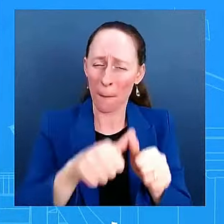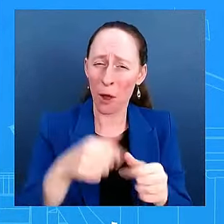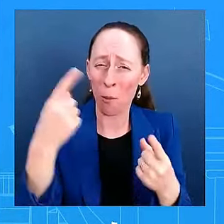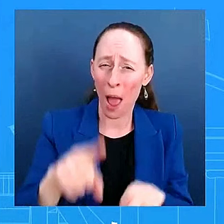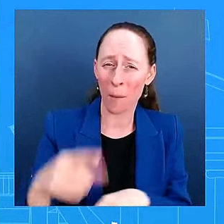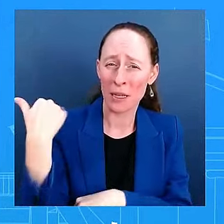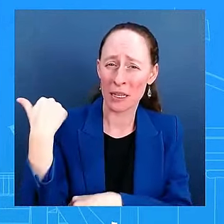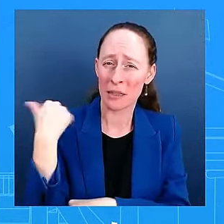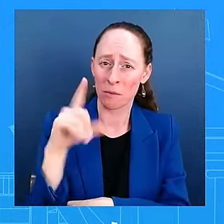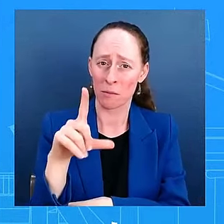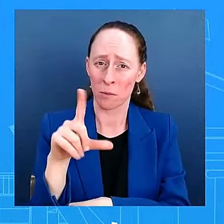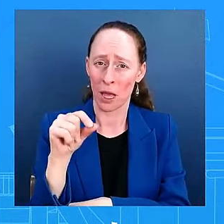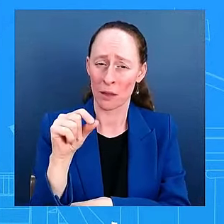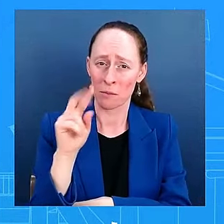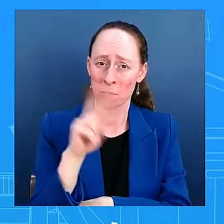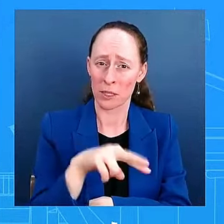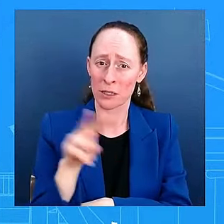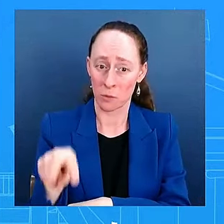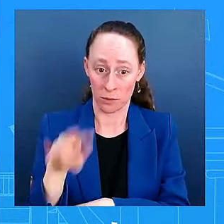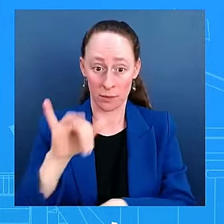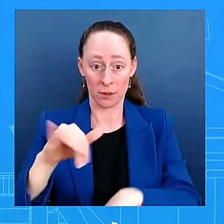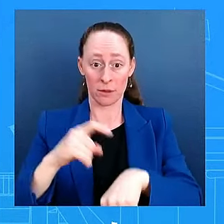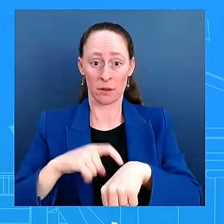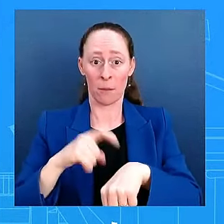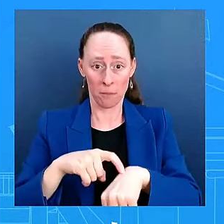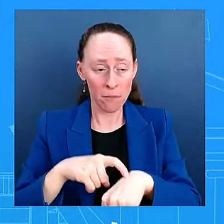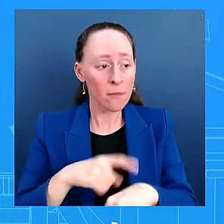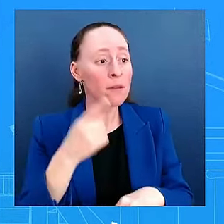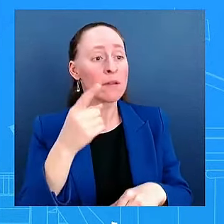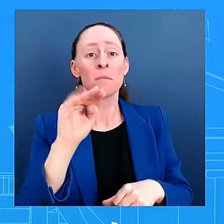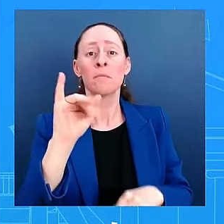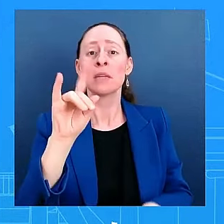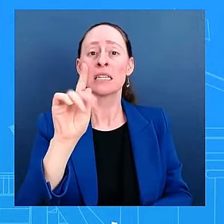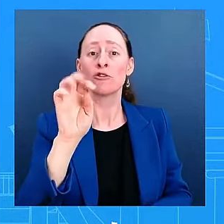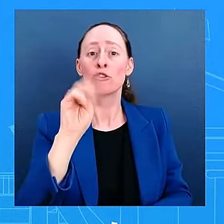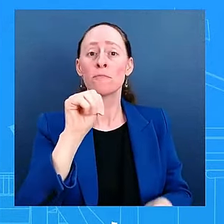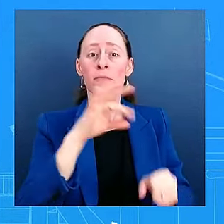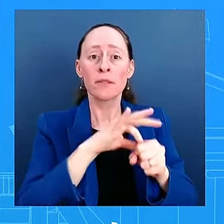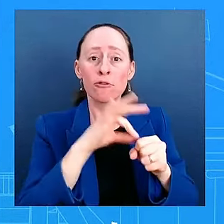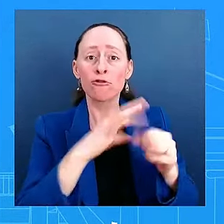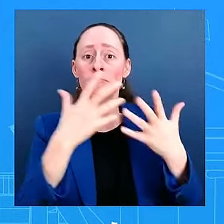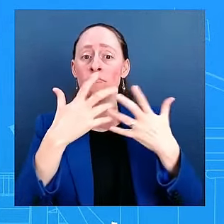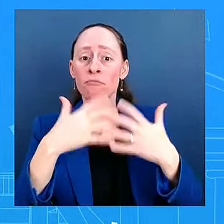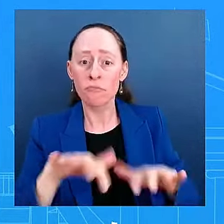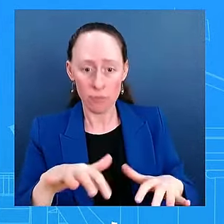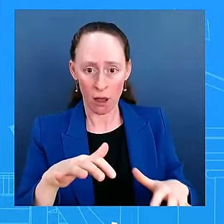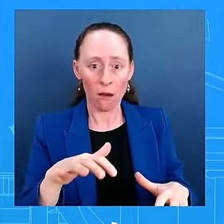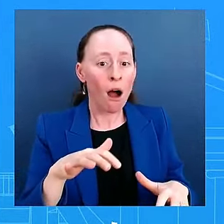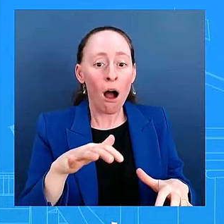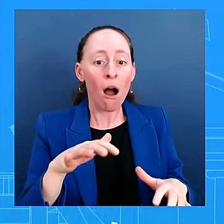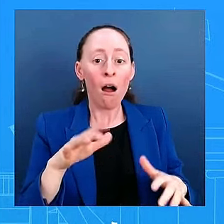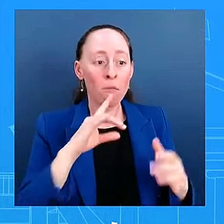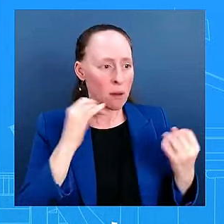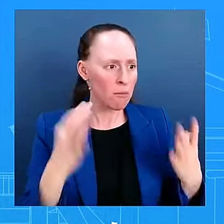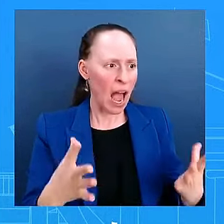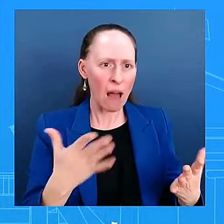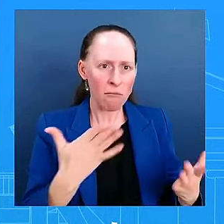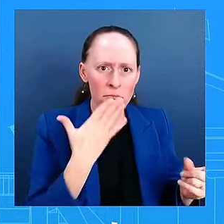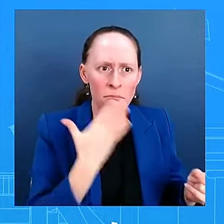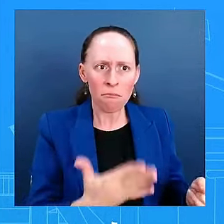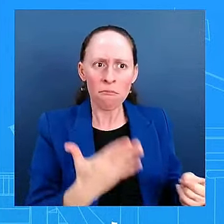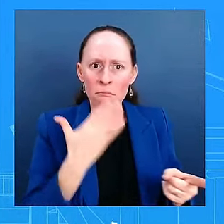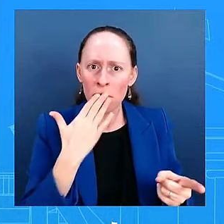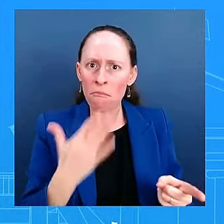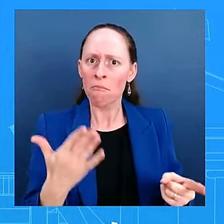out of 2022 midterms, we saw a successful midterms for any new administration in over